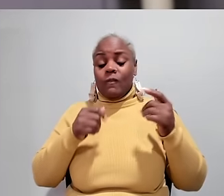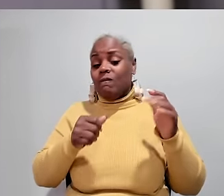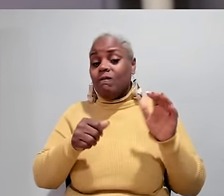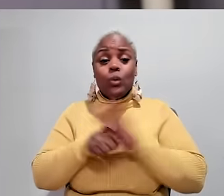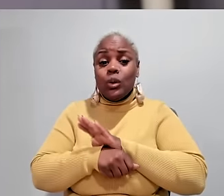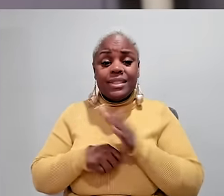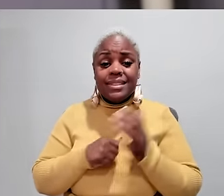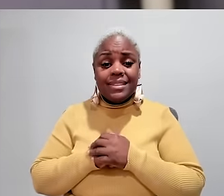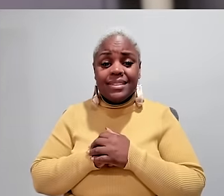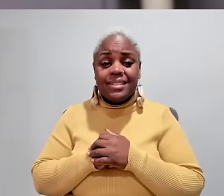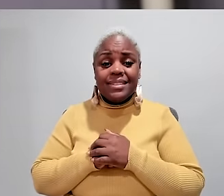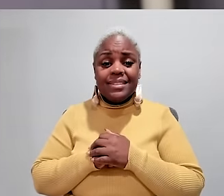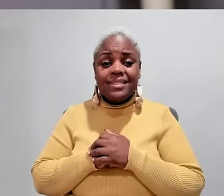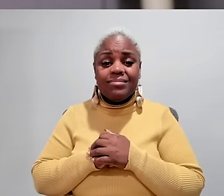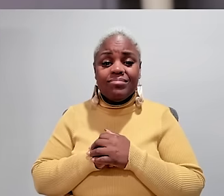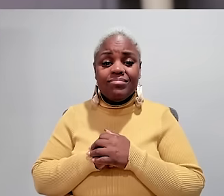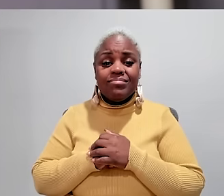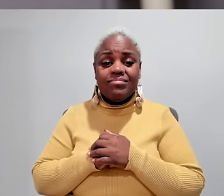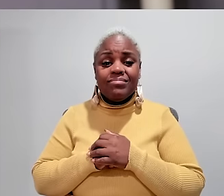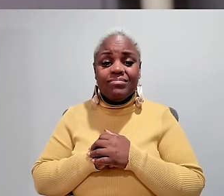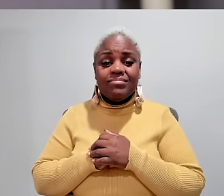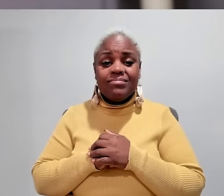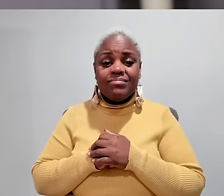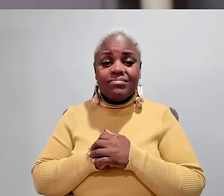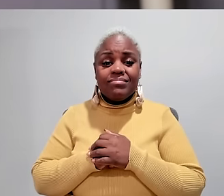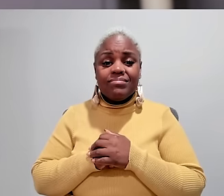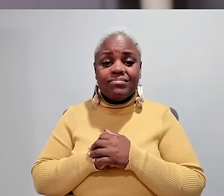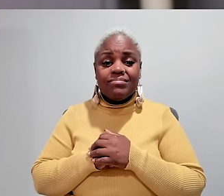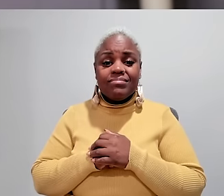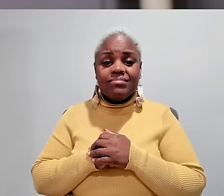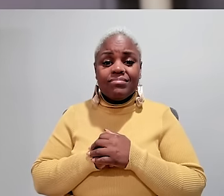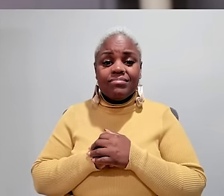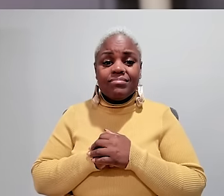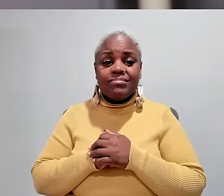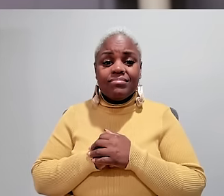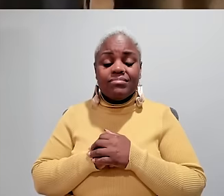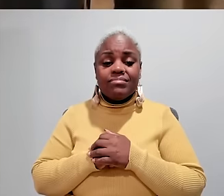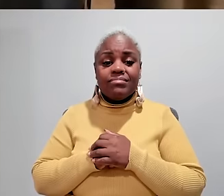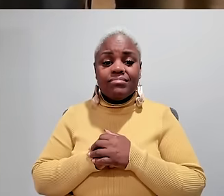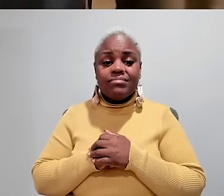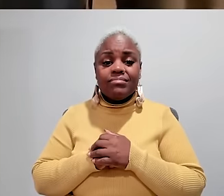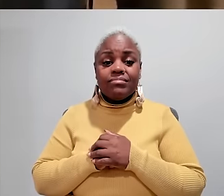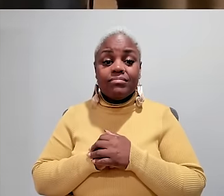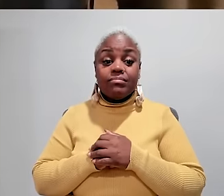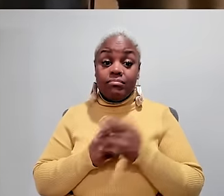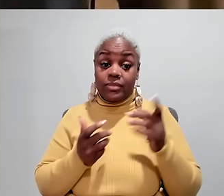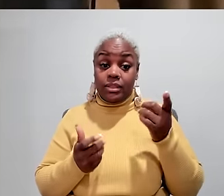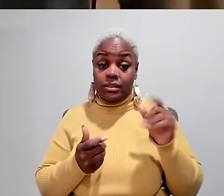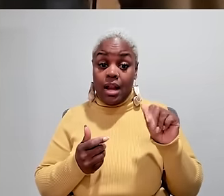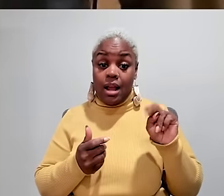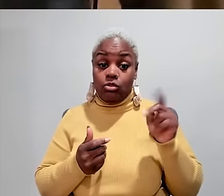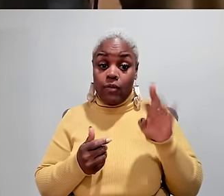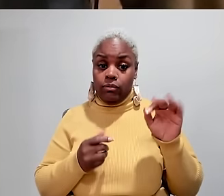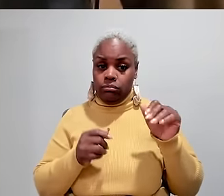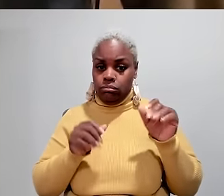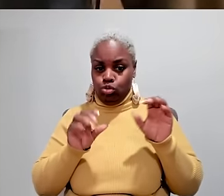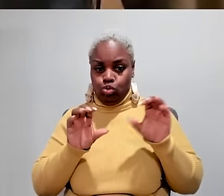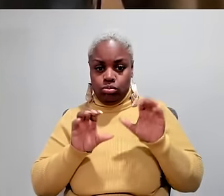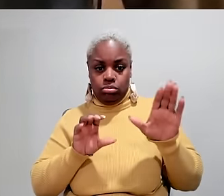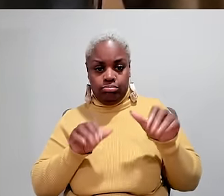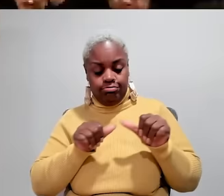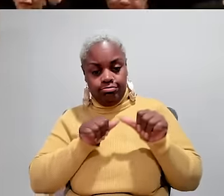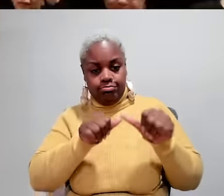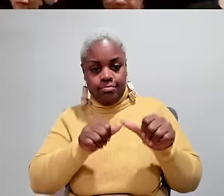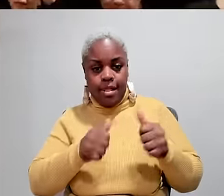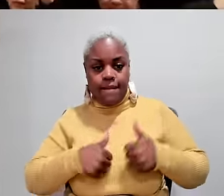take take it one day at a time and live life to the fullest which is what Dan doctor off plans